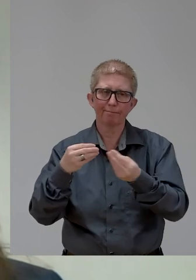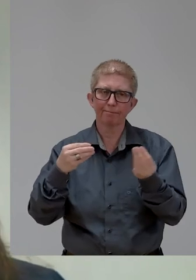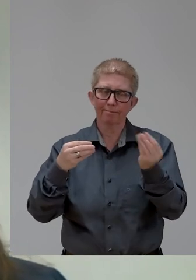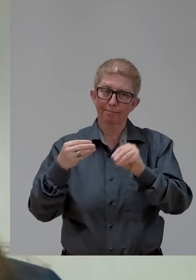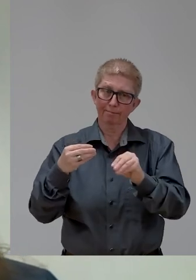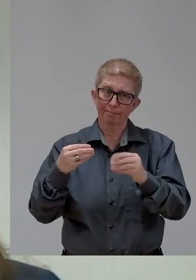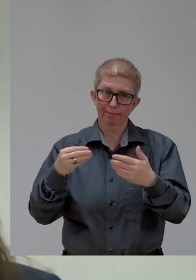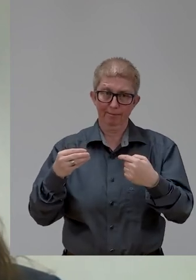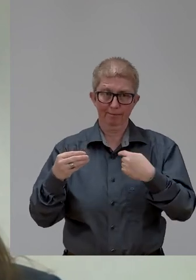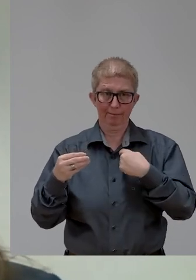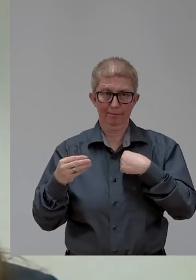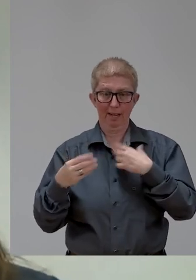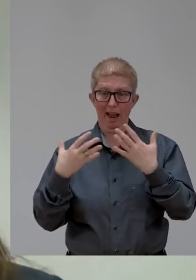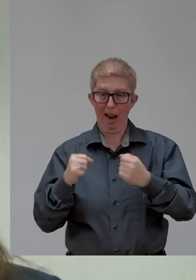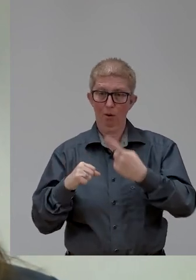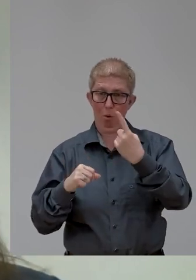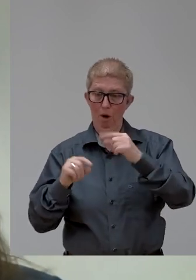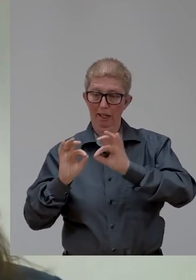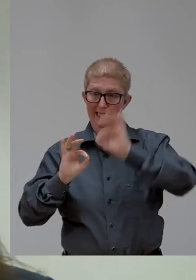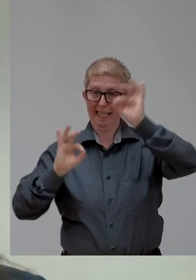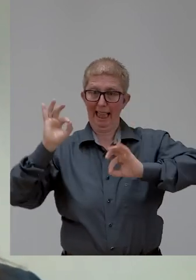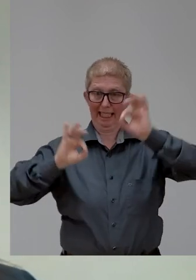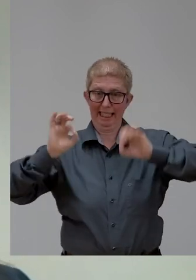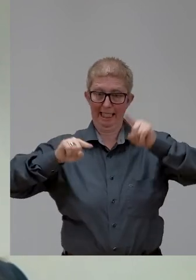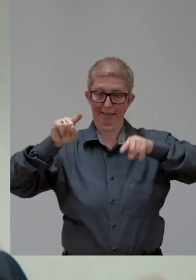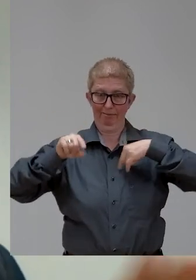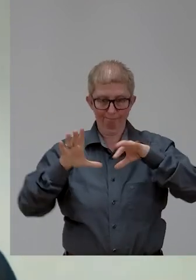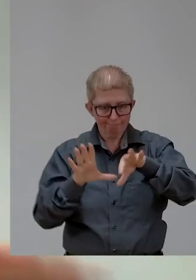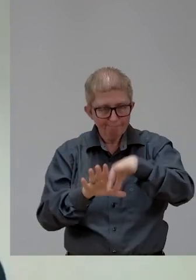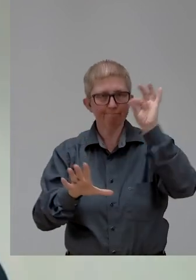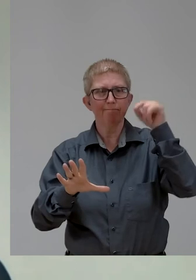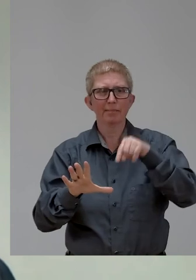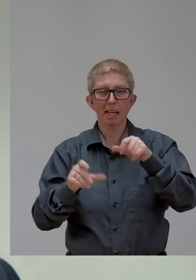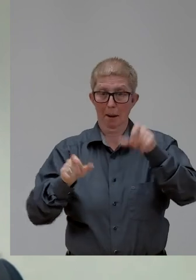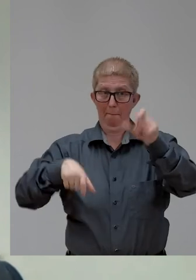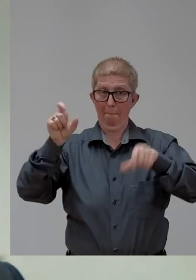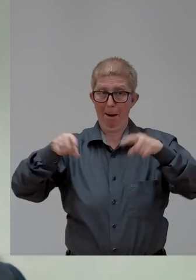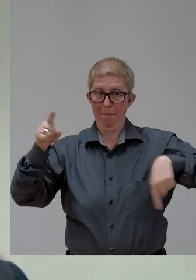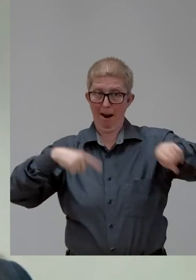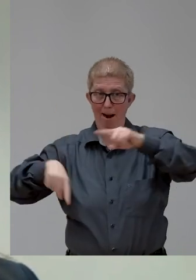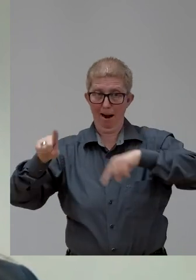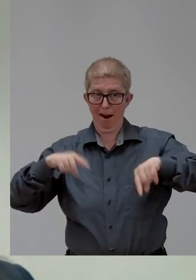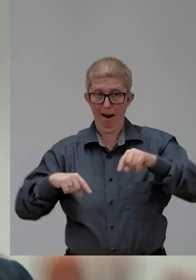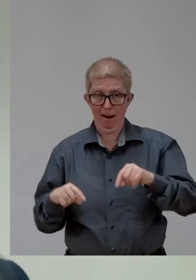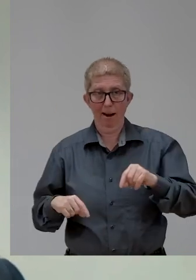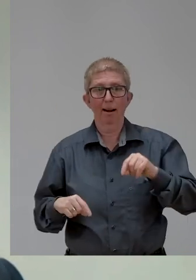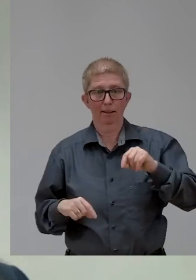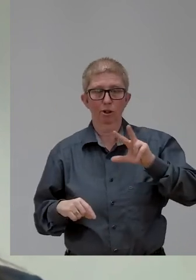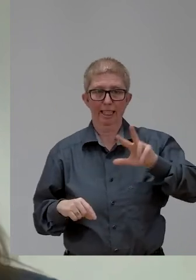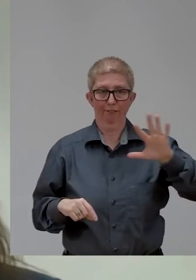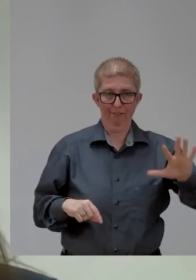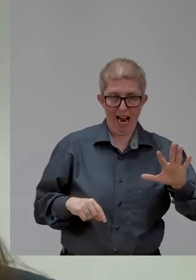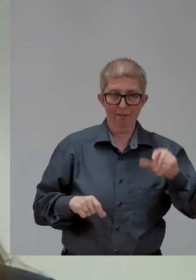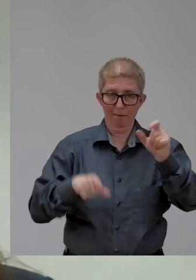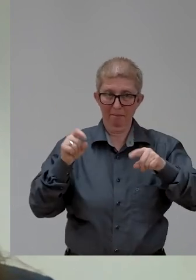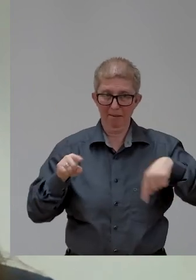found that people under the age of 35 are almost the same in the digital use of the